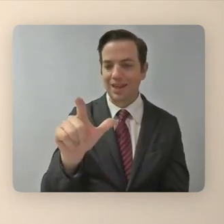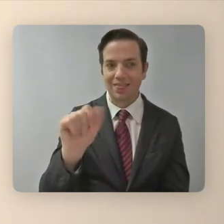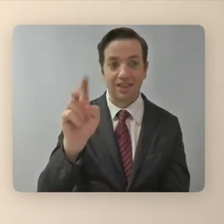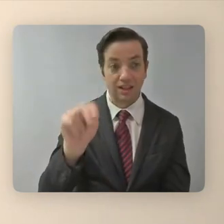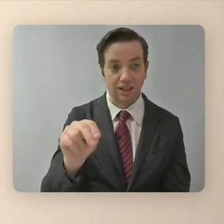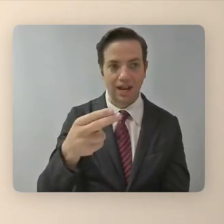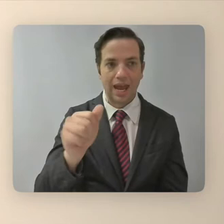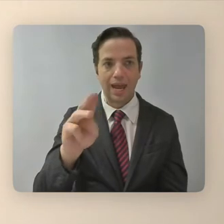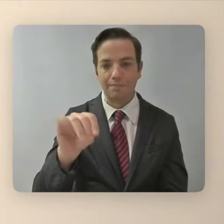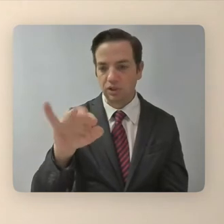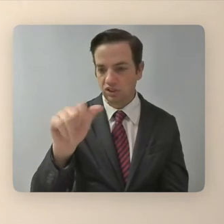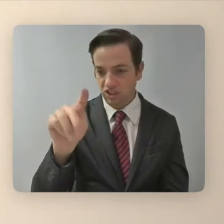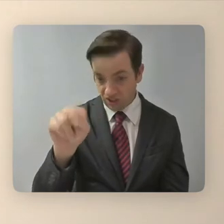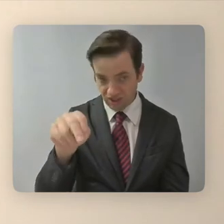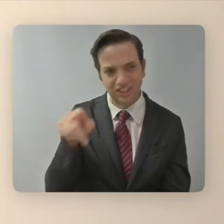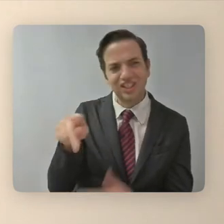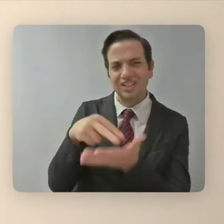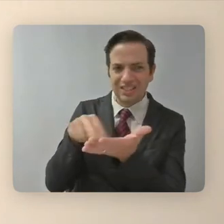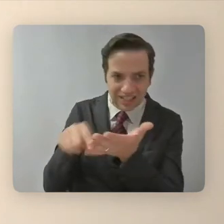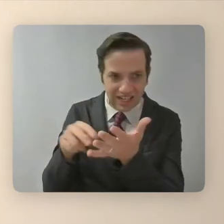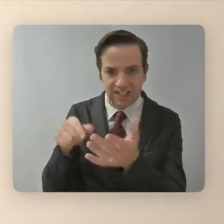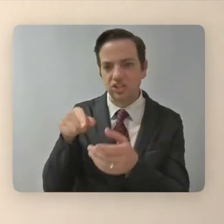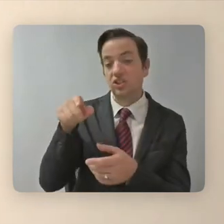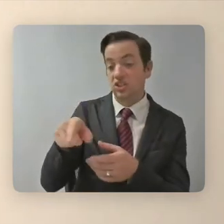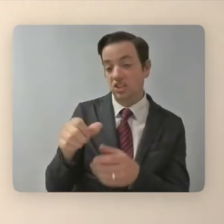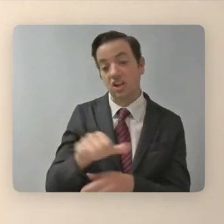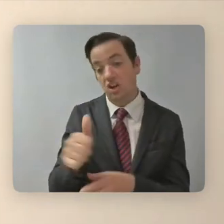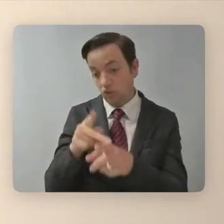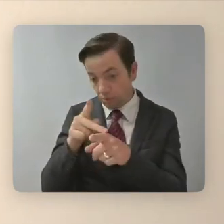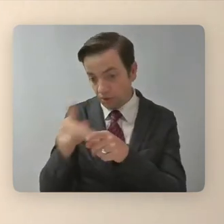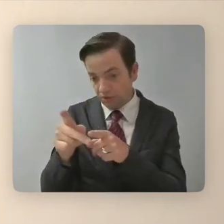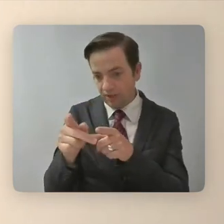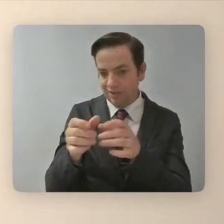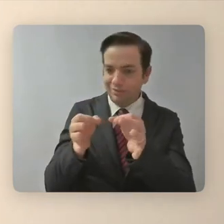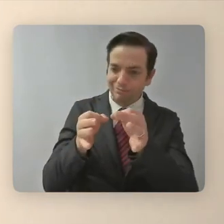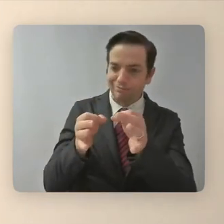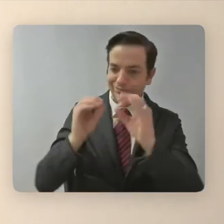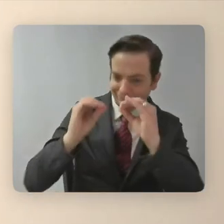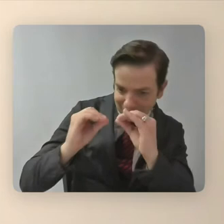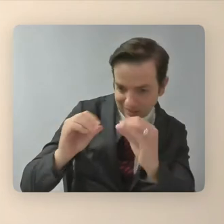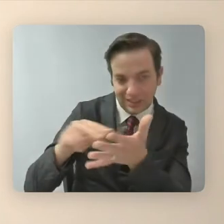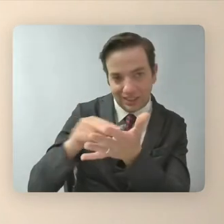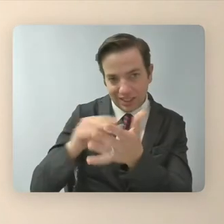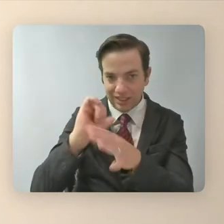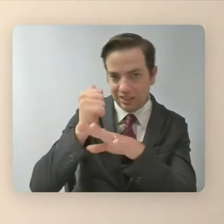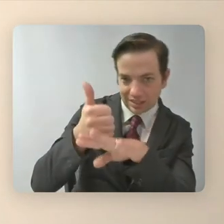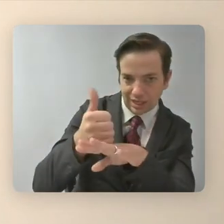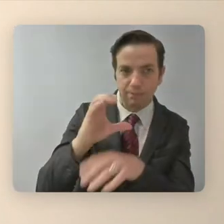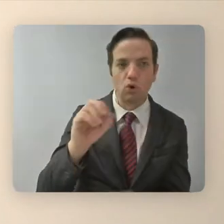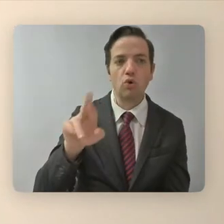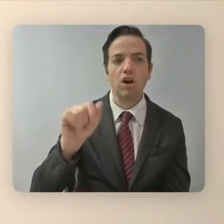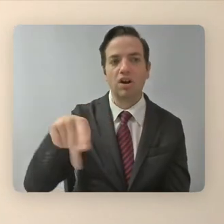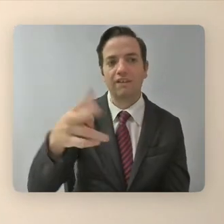choreographer. And, you know, we've done a few panels together and, you know, she often says